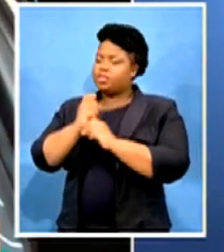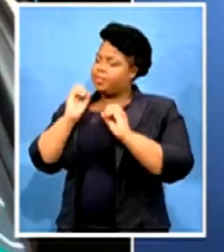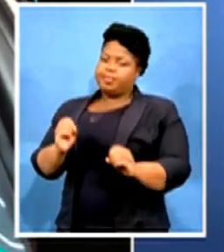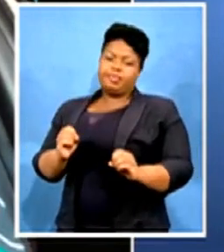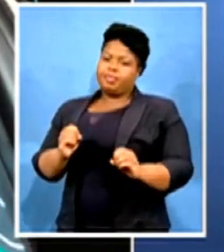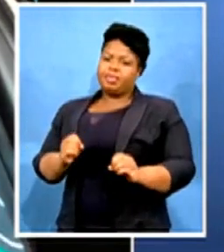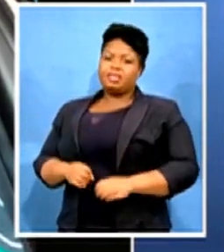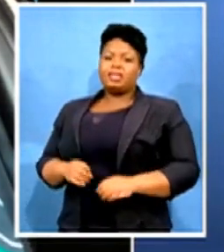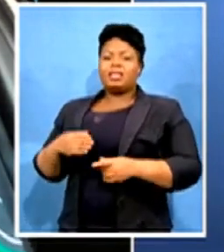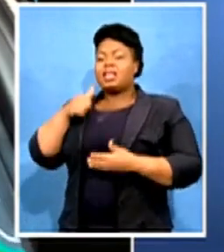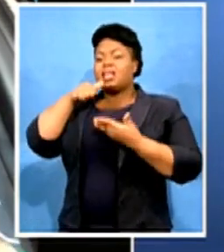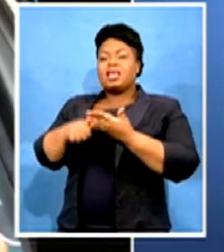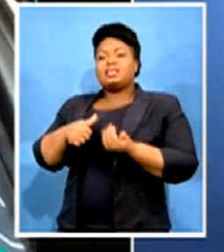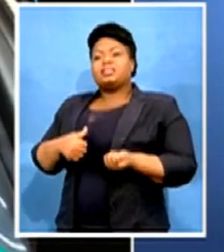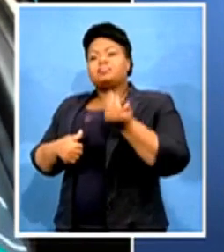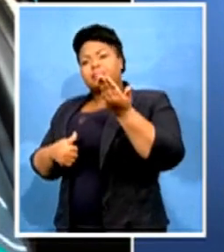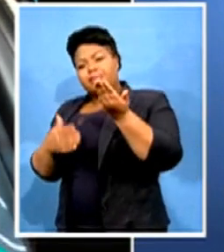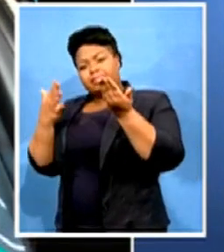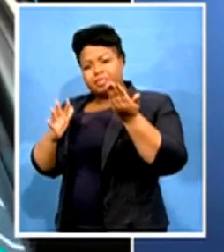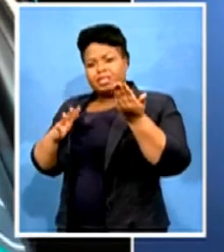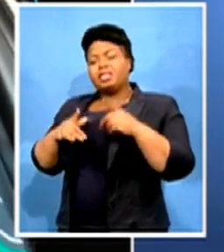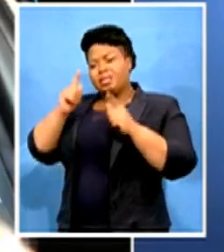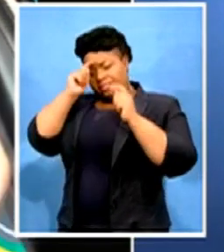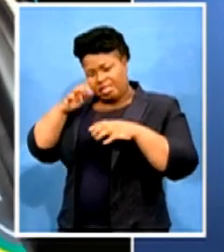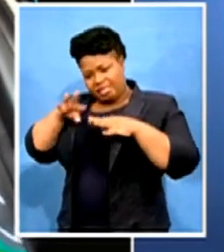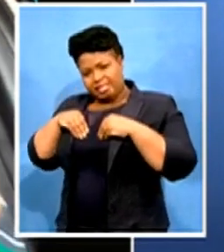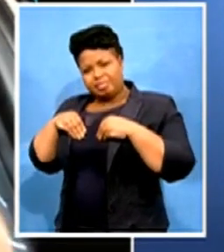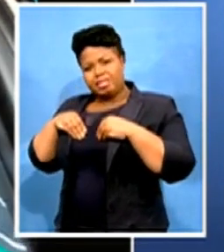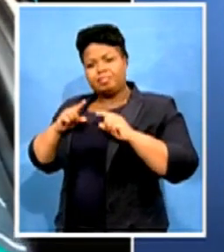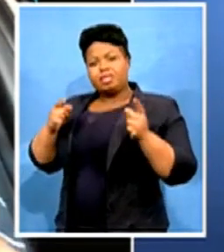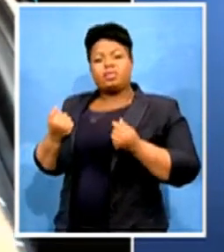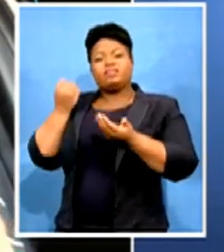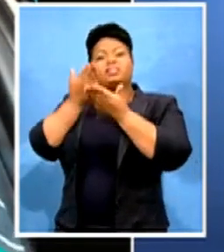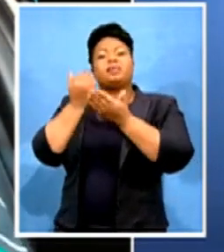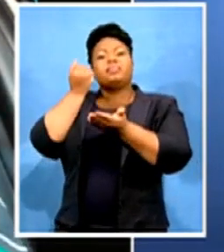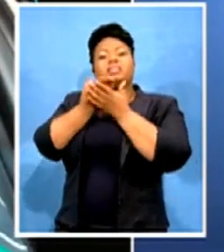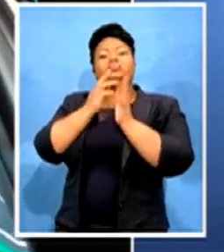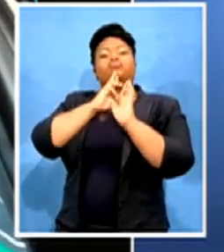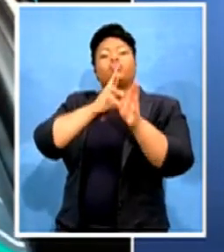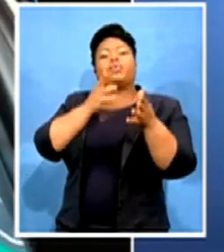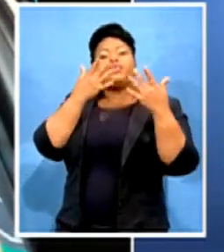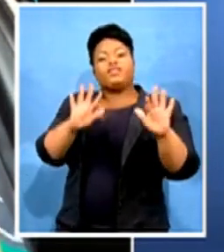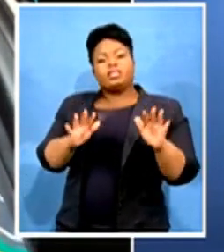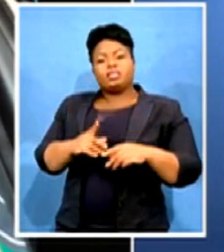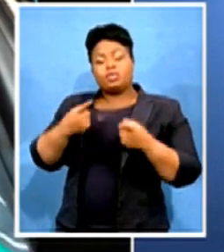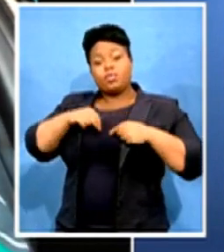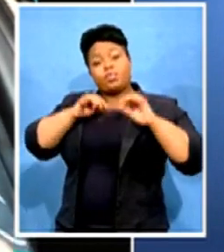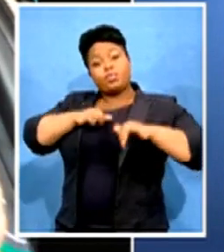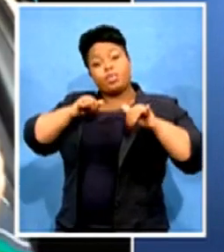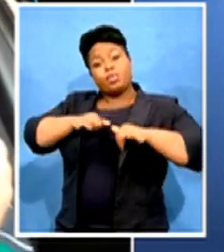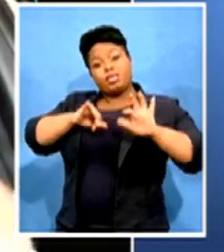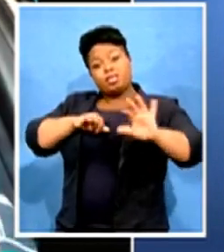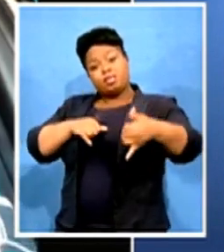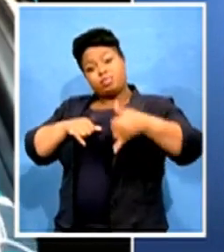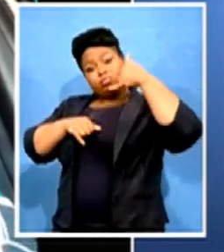They have acknowledged our letter. We have submitted a report. We are awaiting a call such that we go and